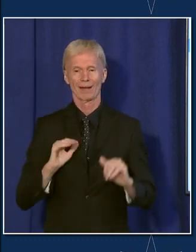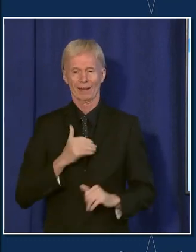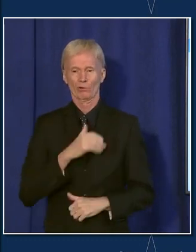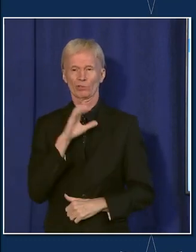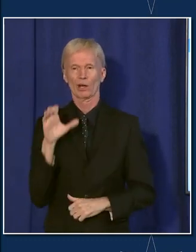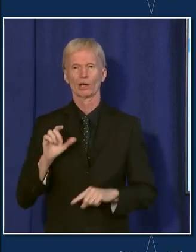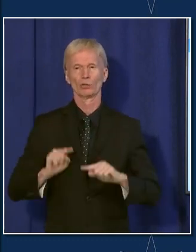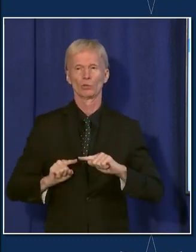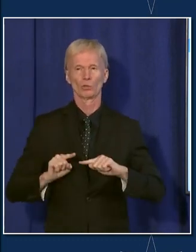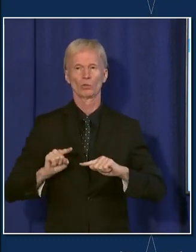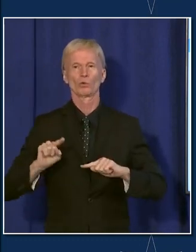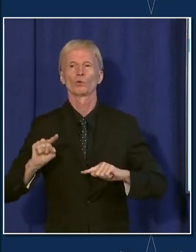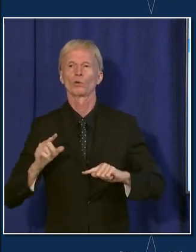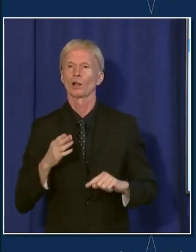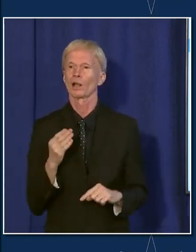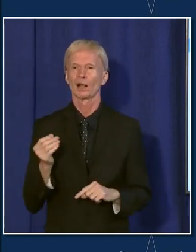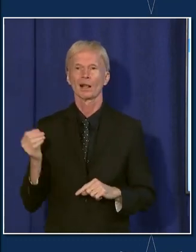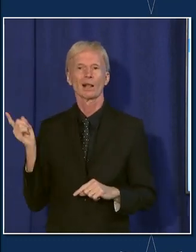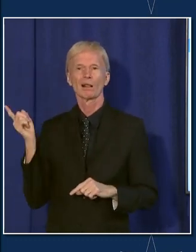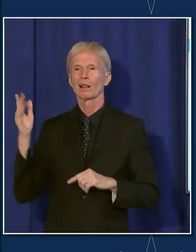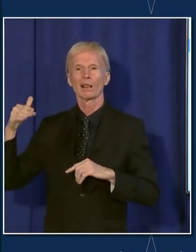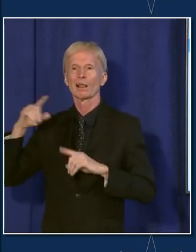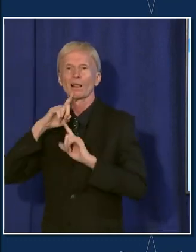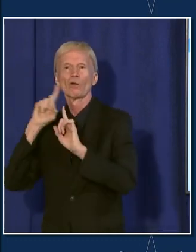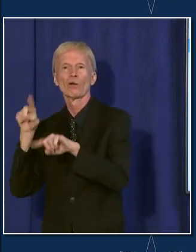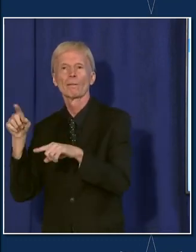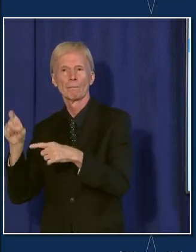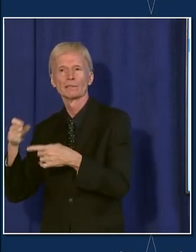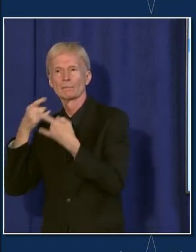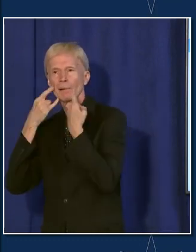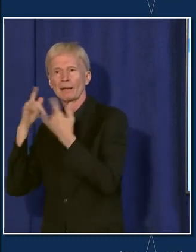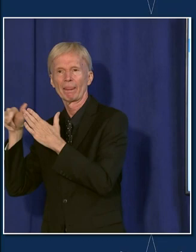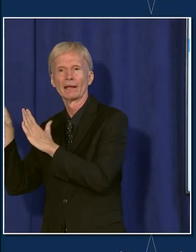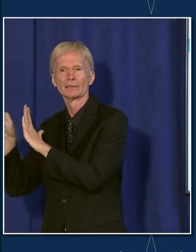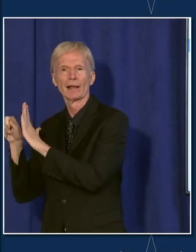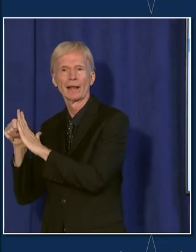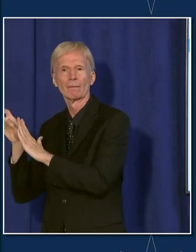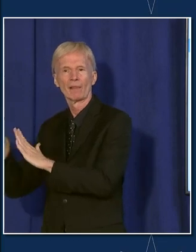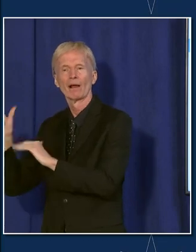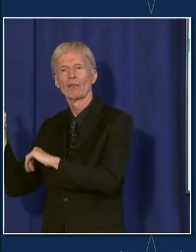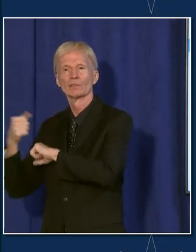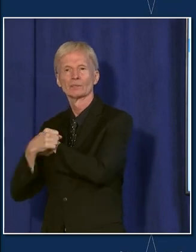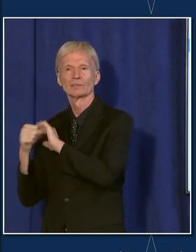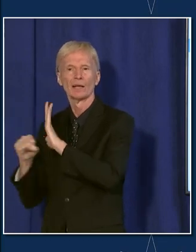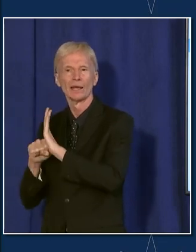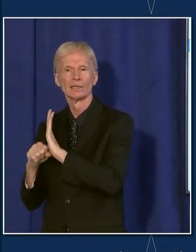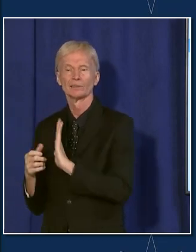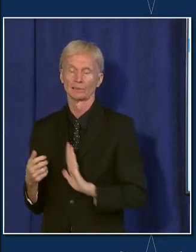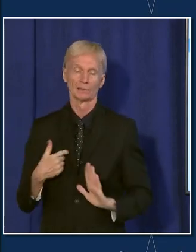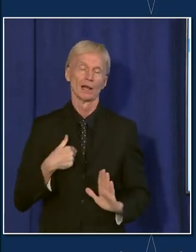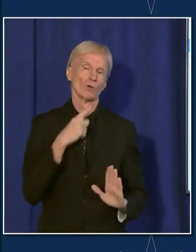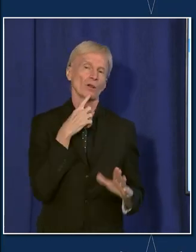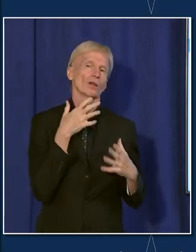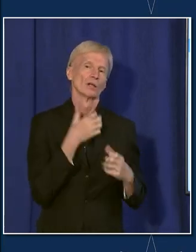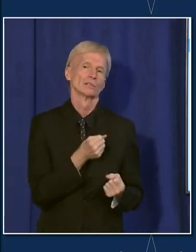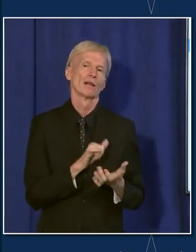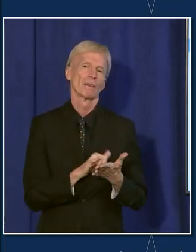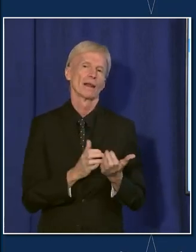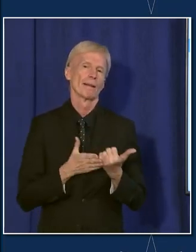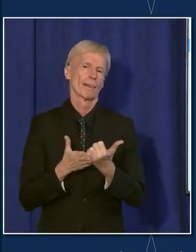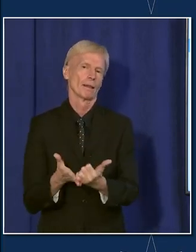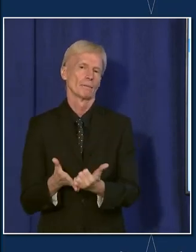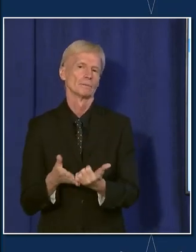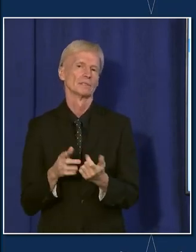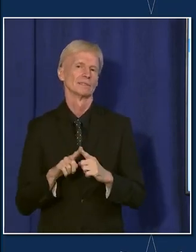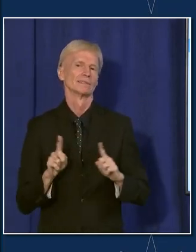hospitalizations full, and haven't even moved to masks. So I'm confident that that has made a difference because it was one of the main tools that we